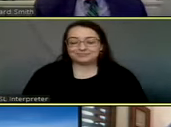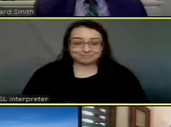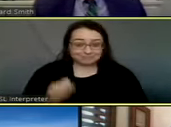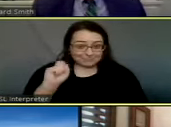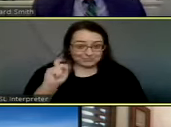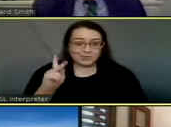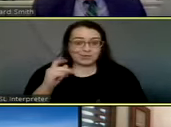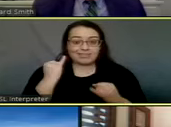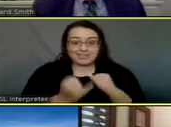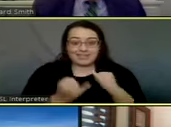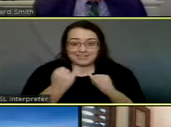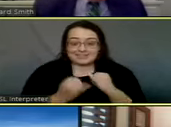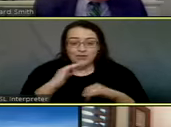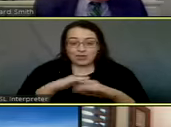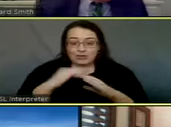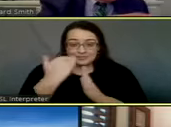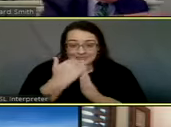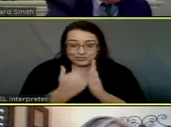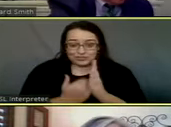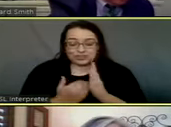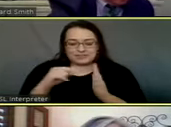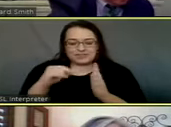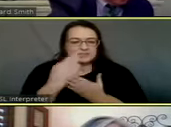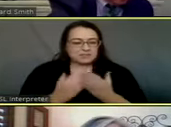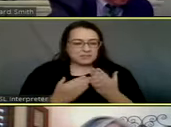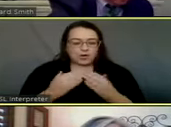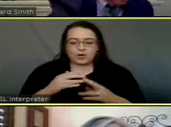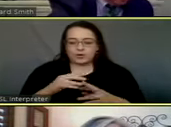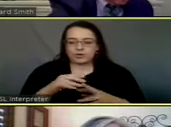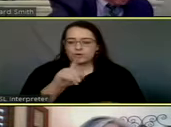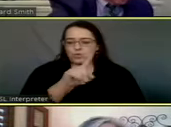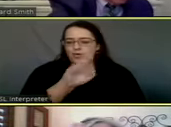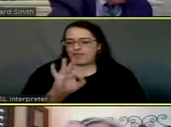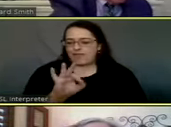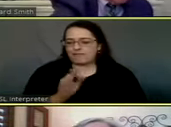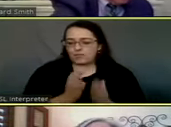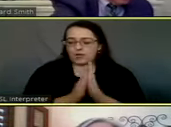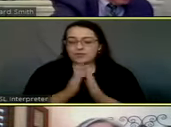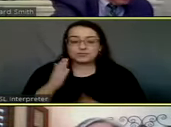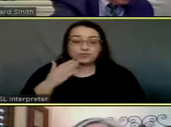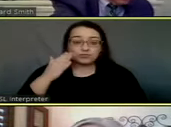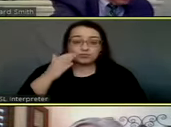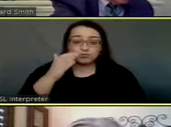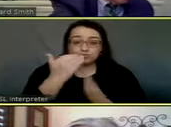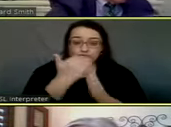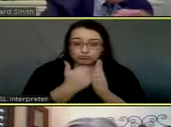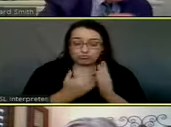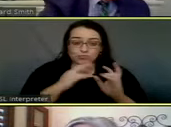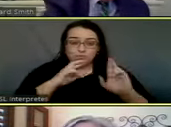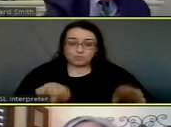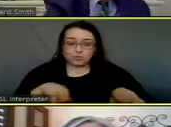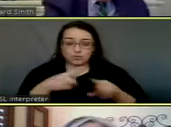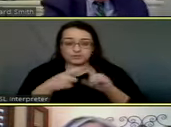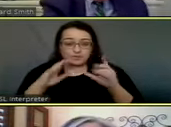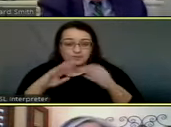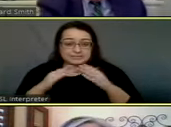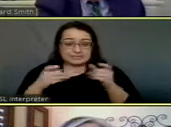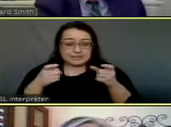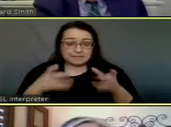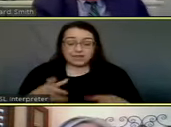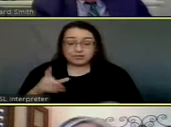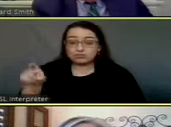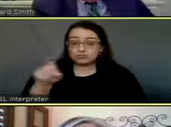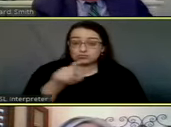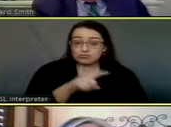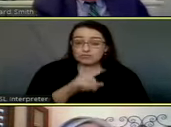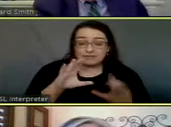Okay. Last thing on the agenda. This portion of the agenda is item 1F requesting future agenda items or reports from the city manager. Do you have